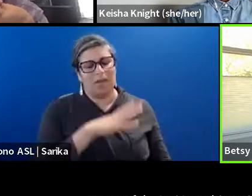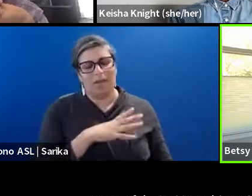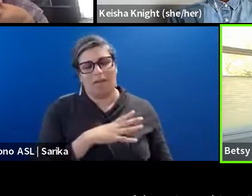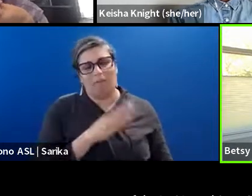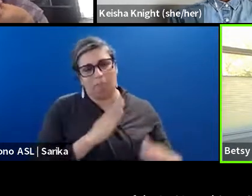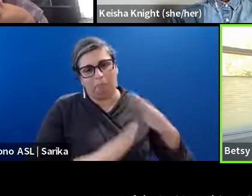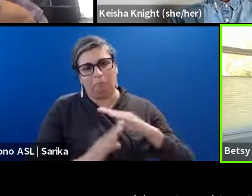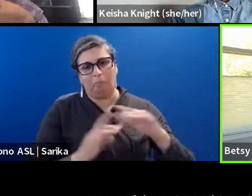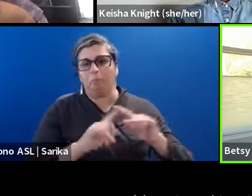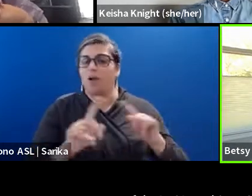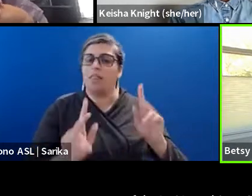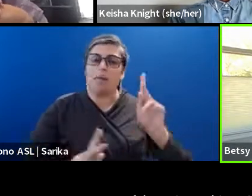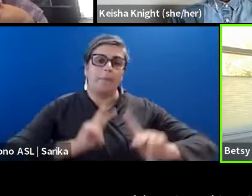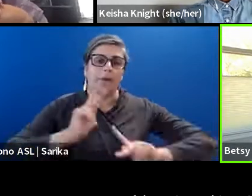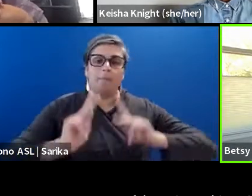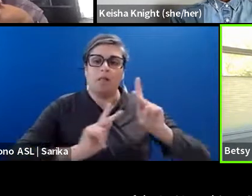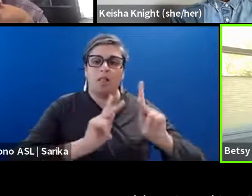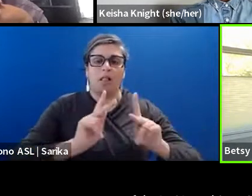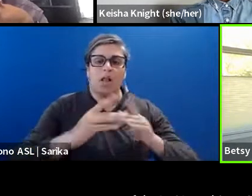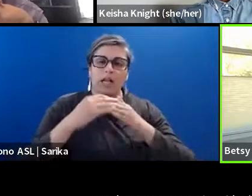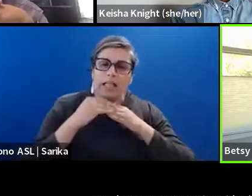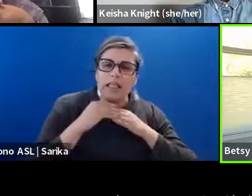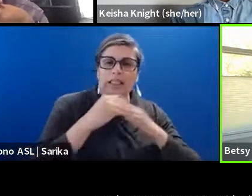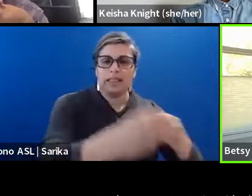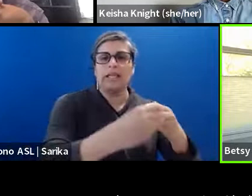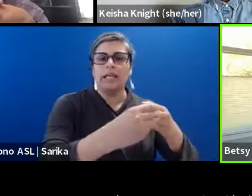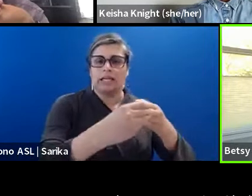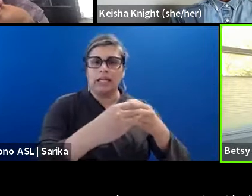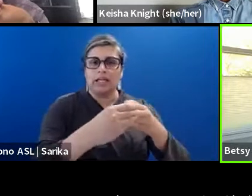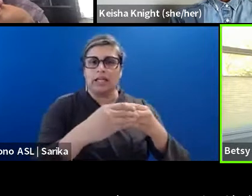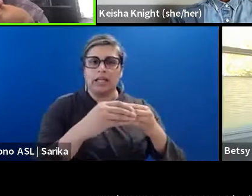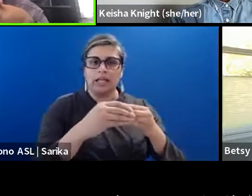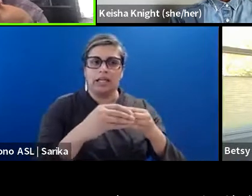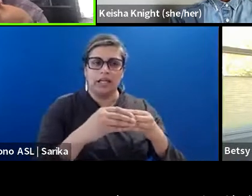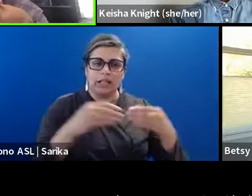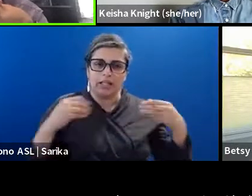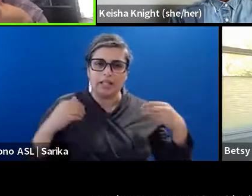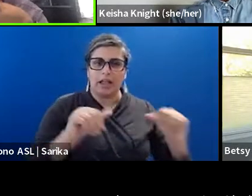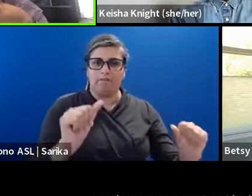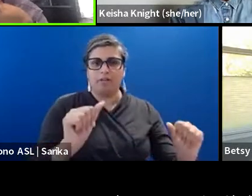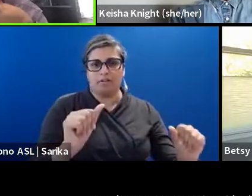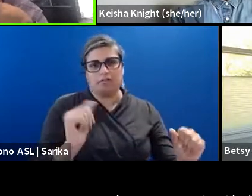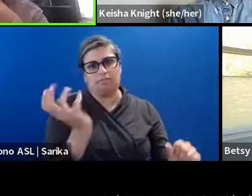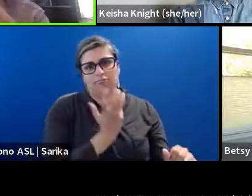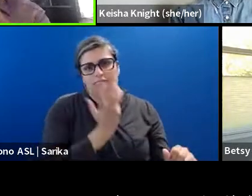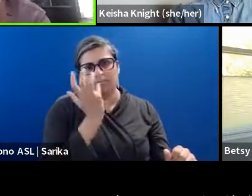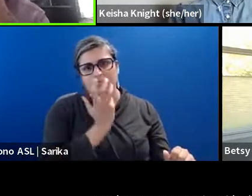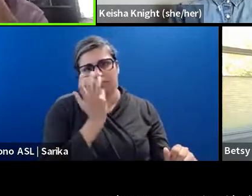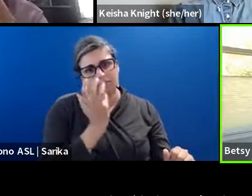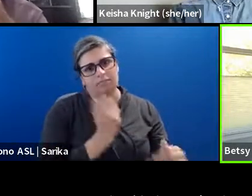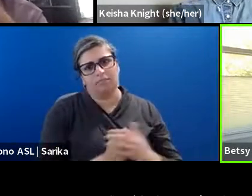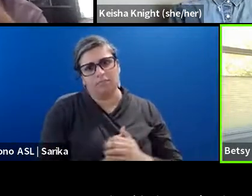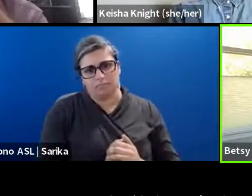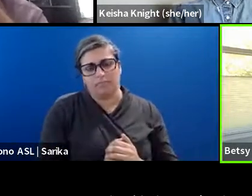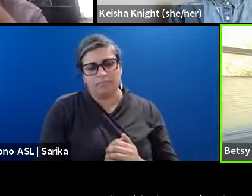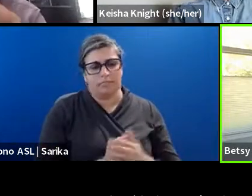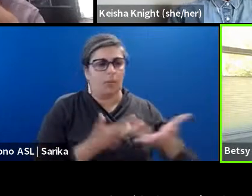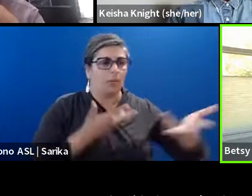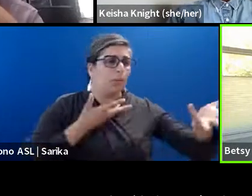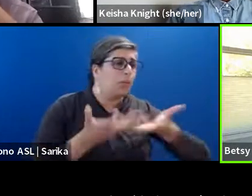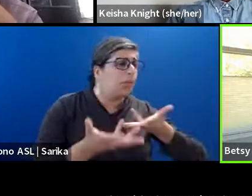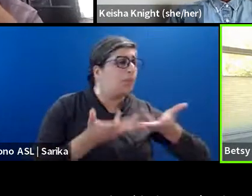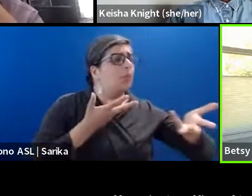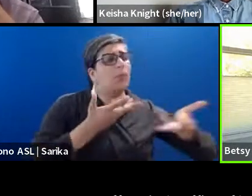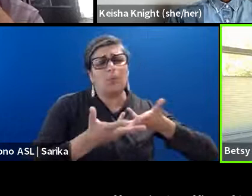to do with the people who are leading these efforts in the office of being people that are easy to work with